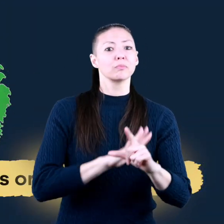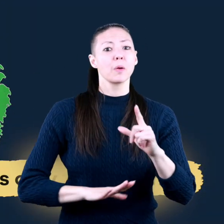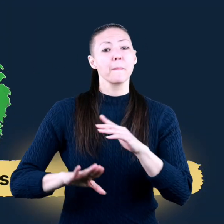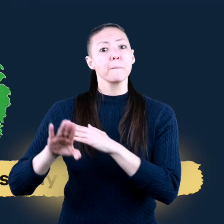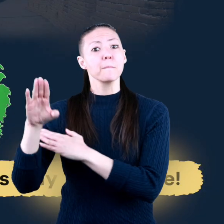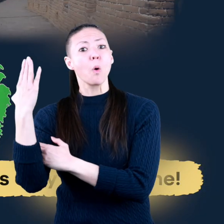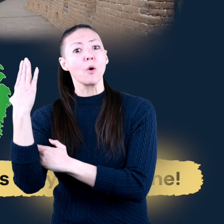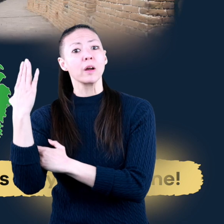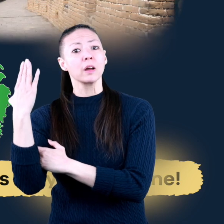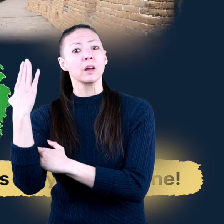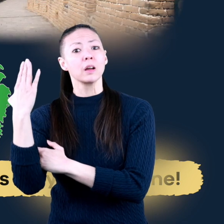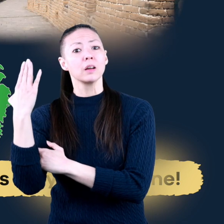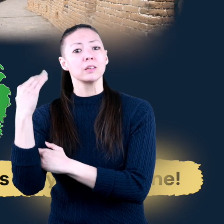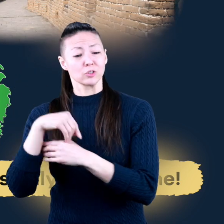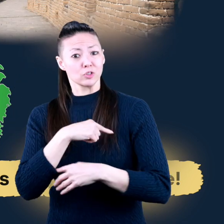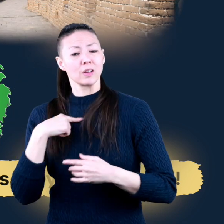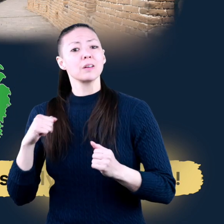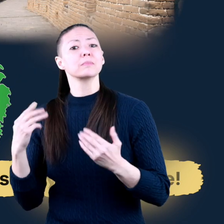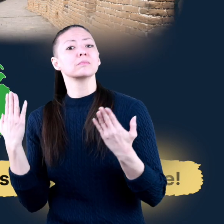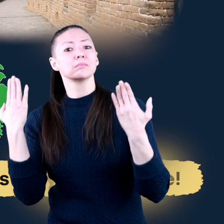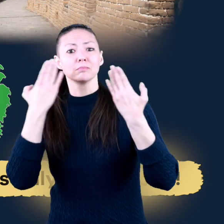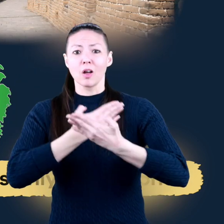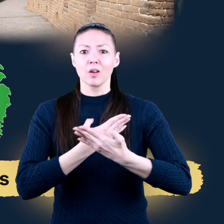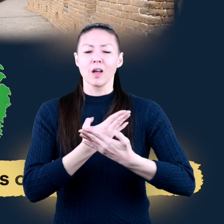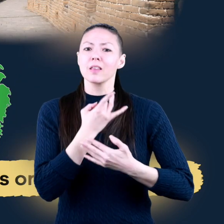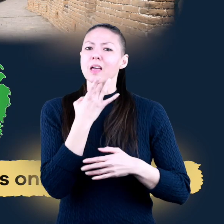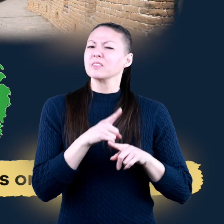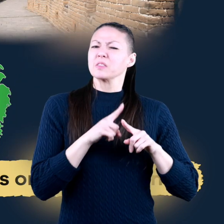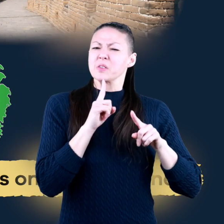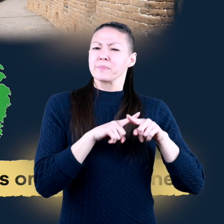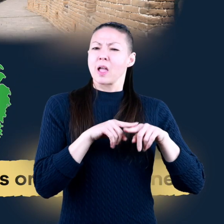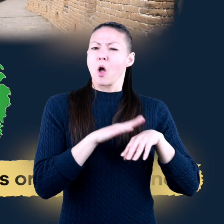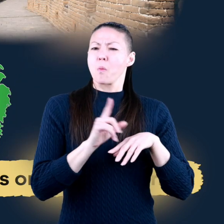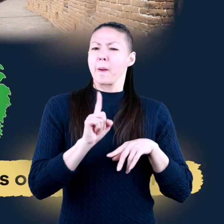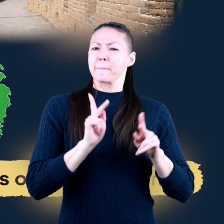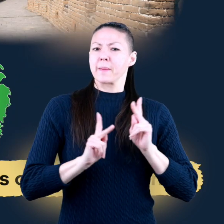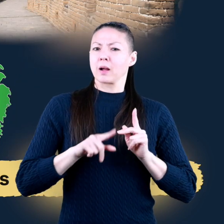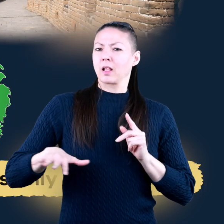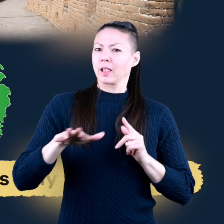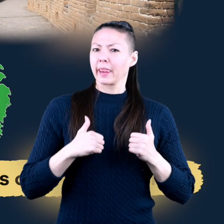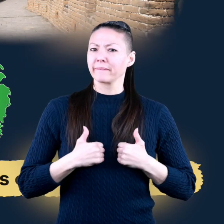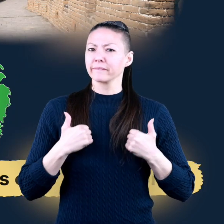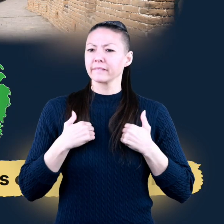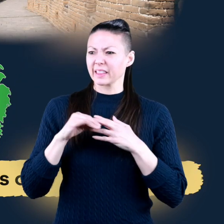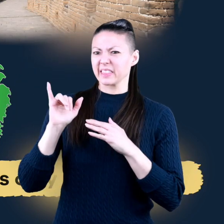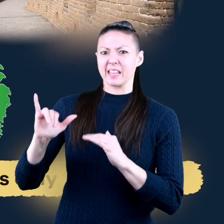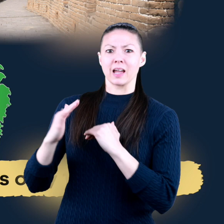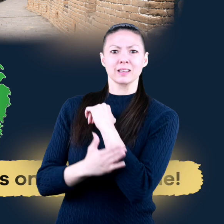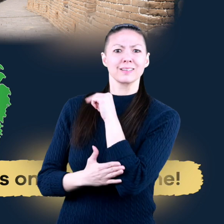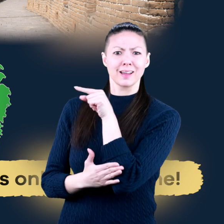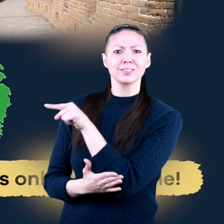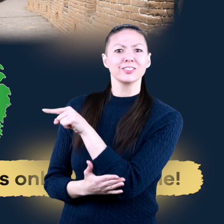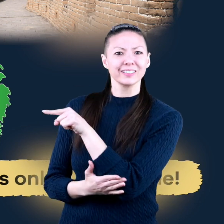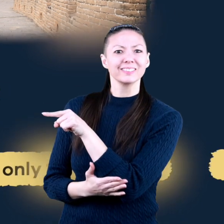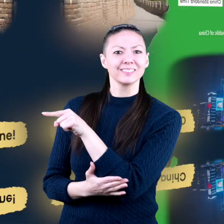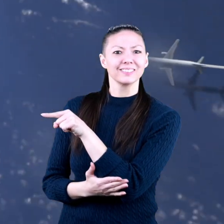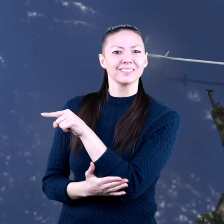Mornings in China can be dark or light, depending on where people live in that country.